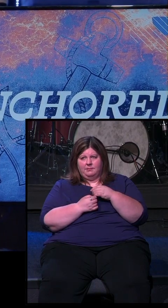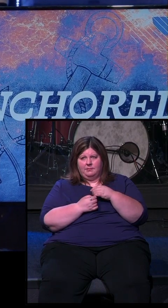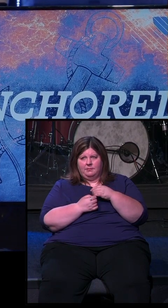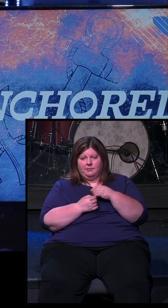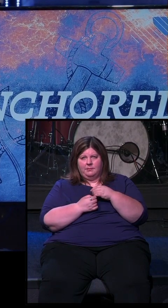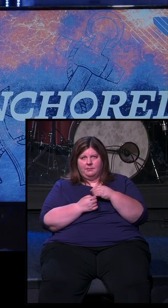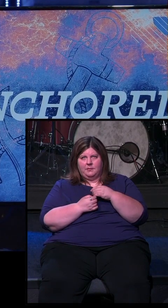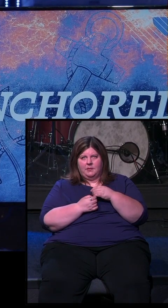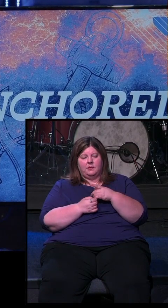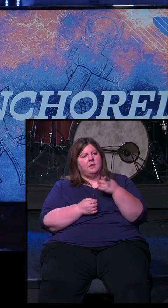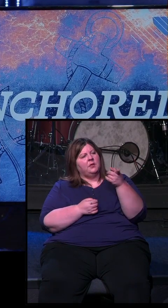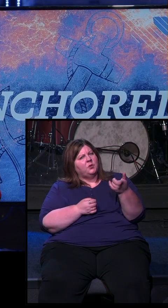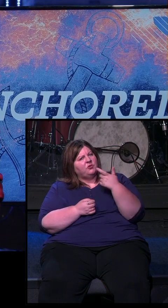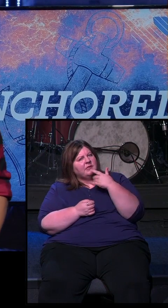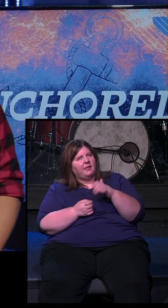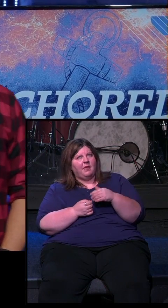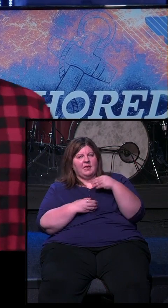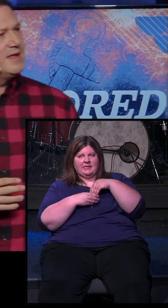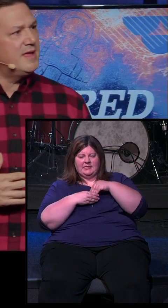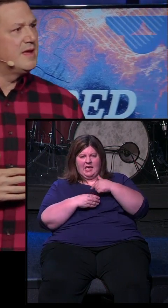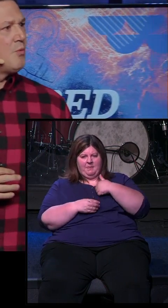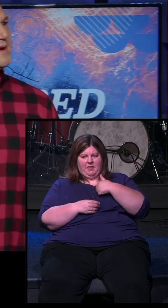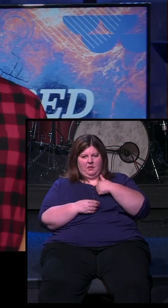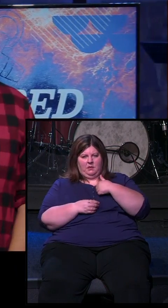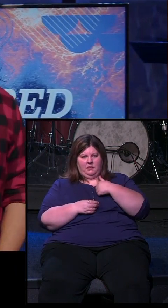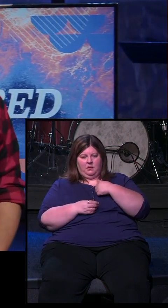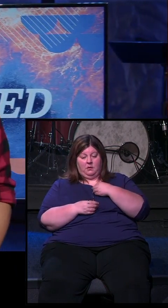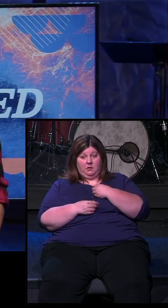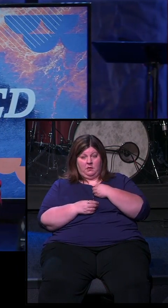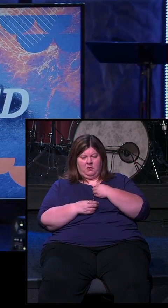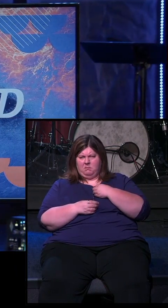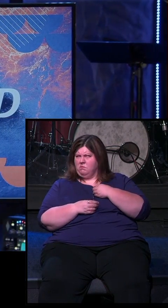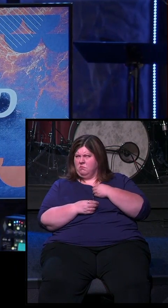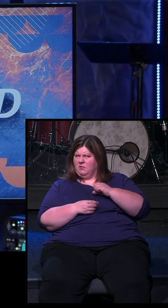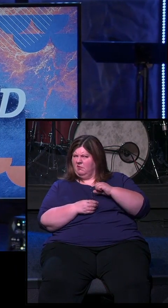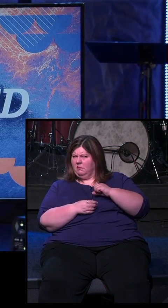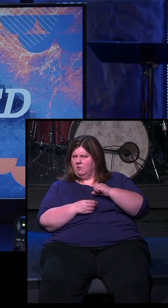And when she said it, something in me wanted to push back.